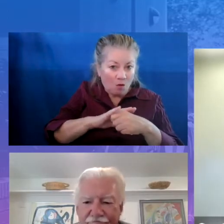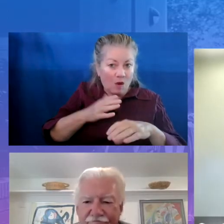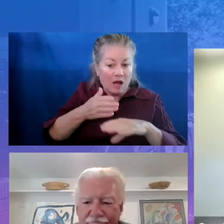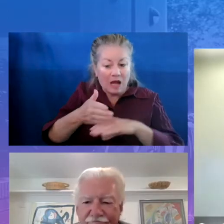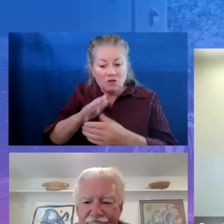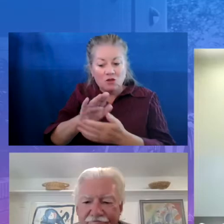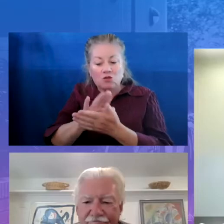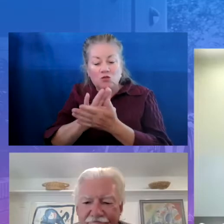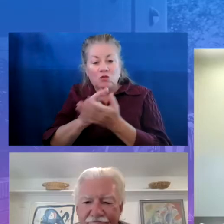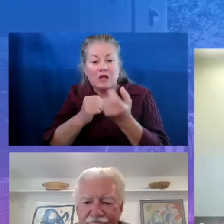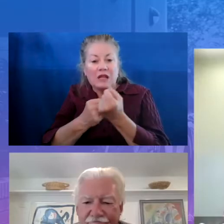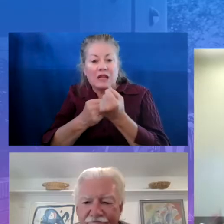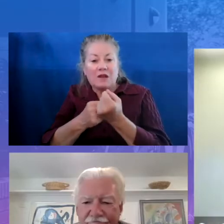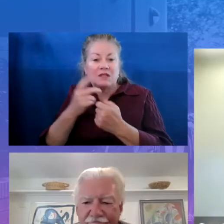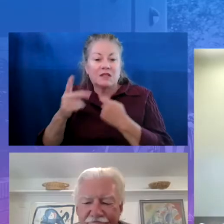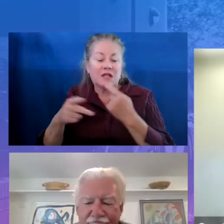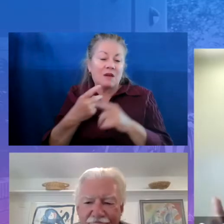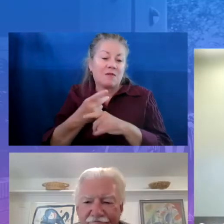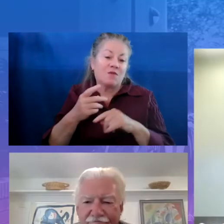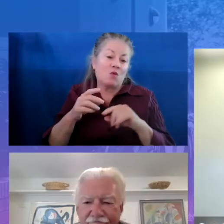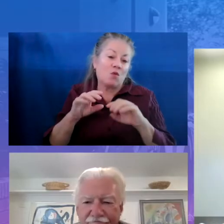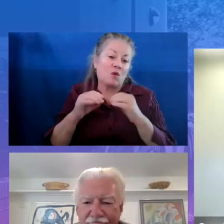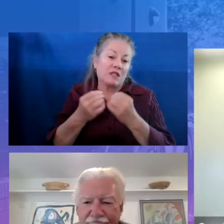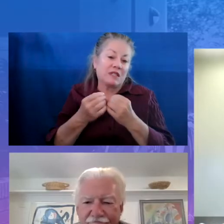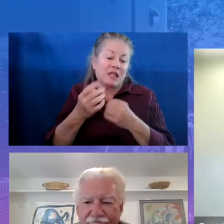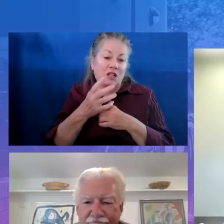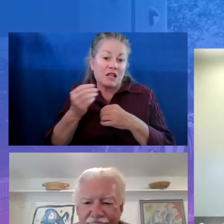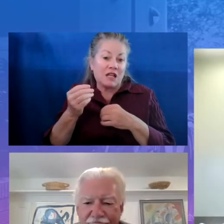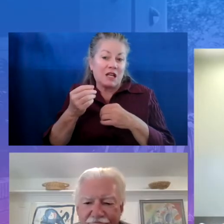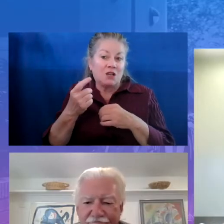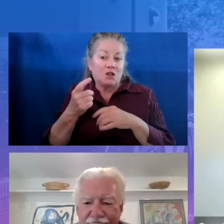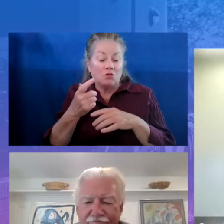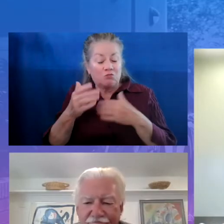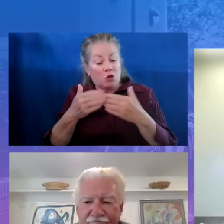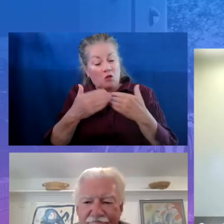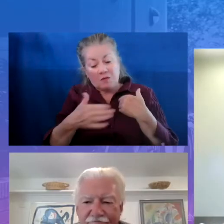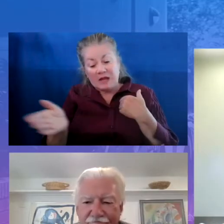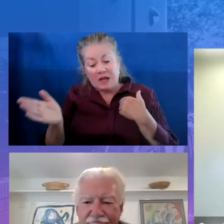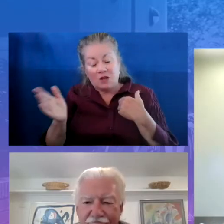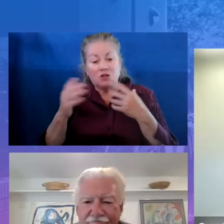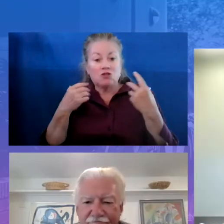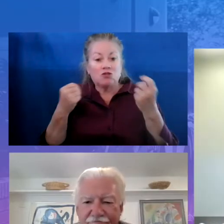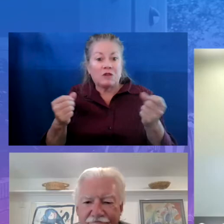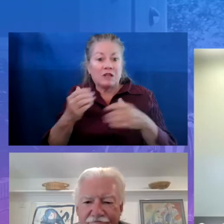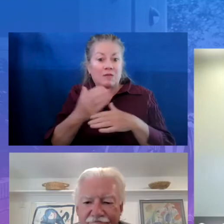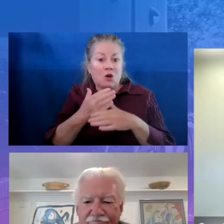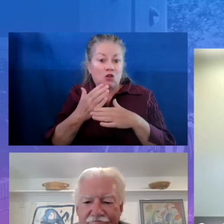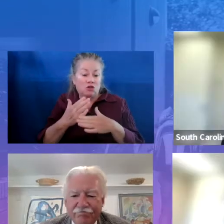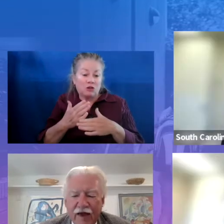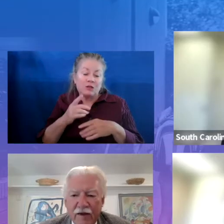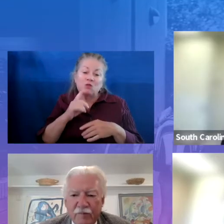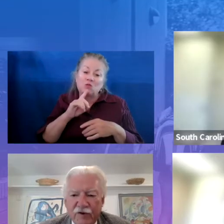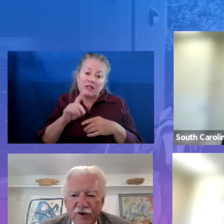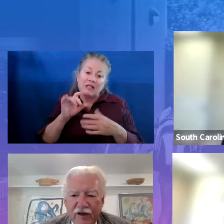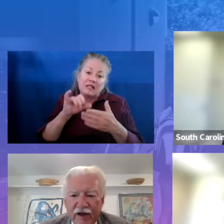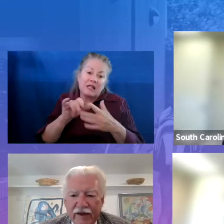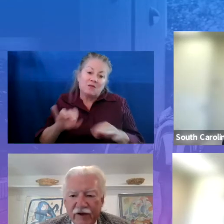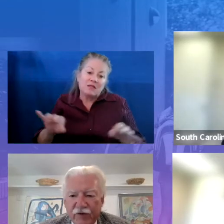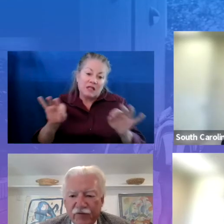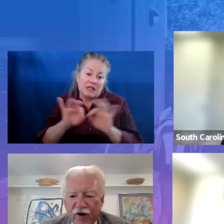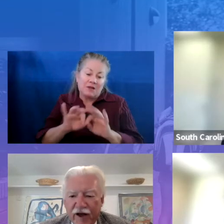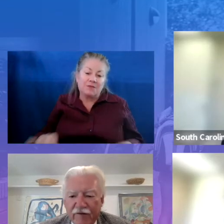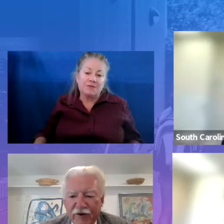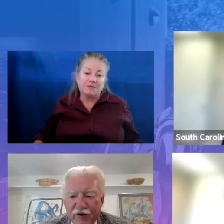organization and then just kind of go from there because the strength of partnerships is what's key. Michelle,